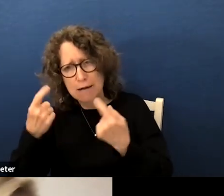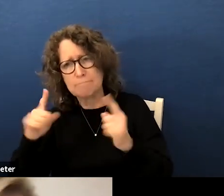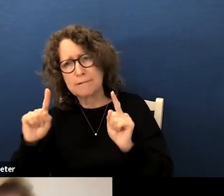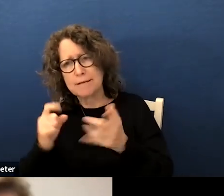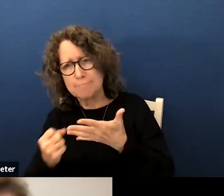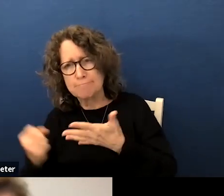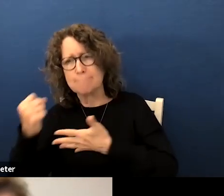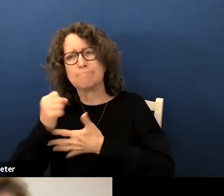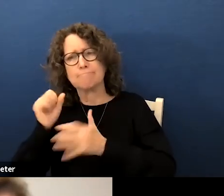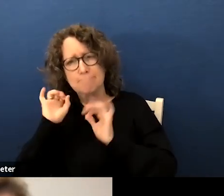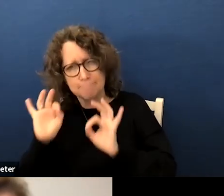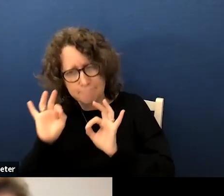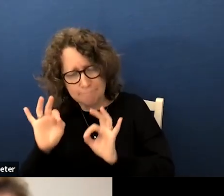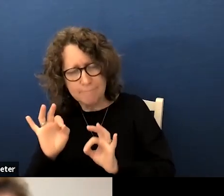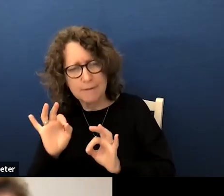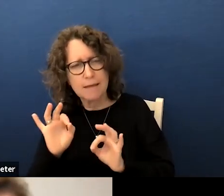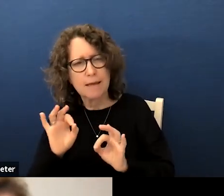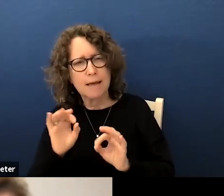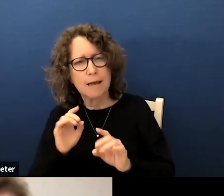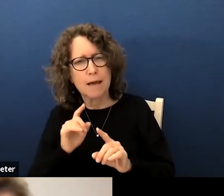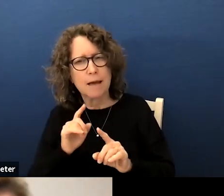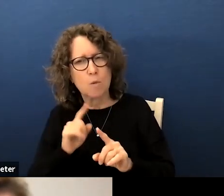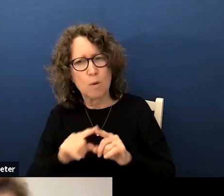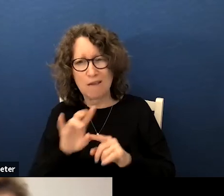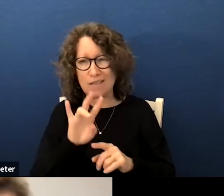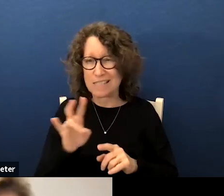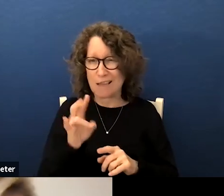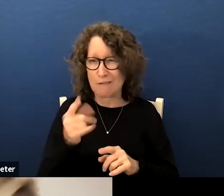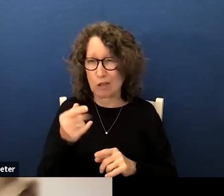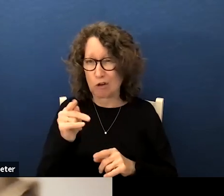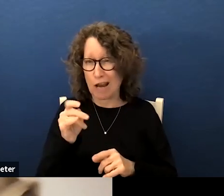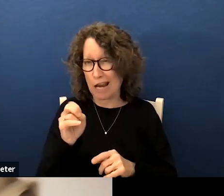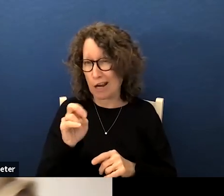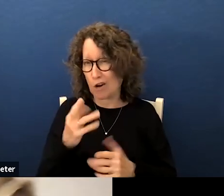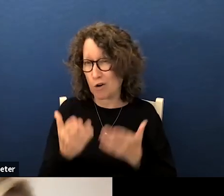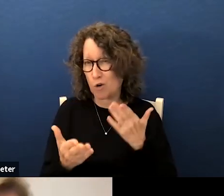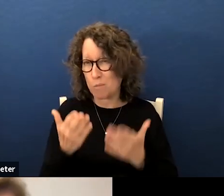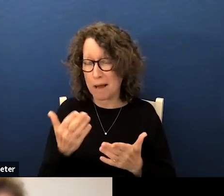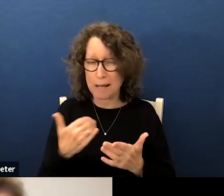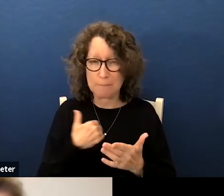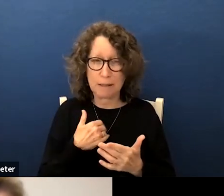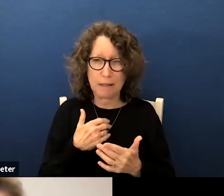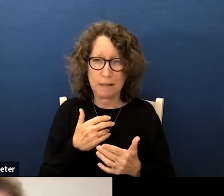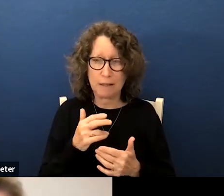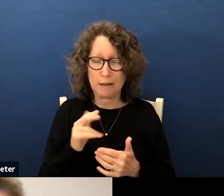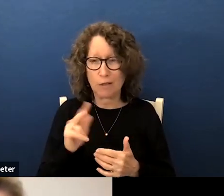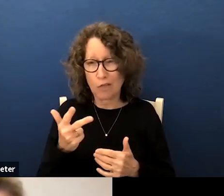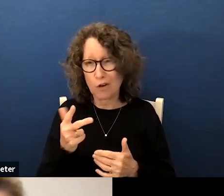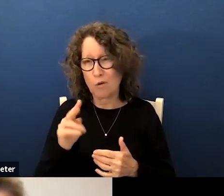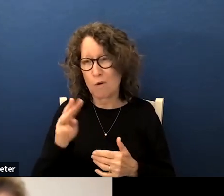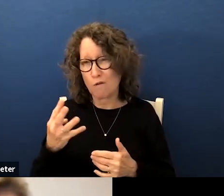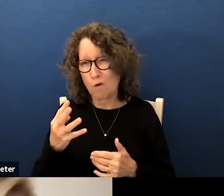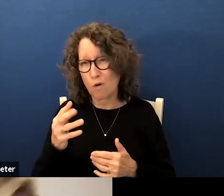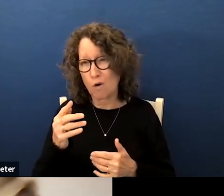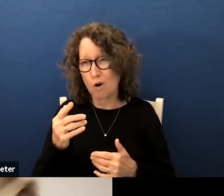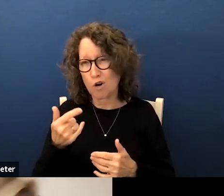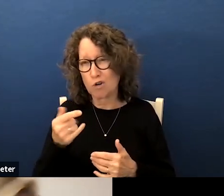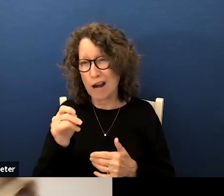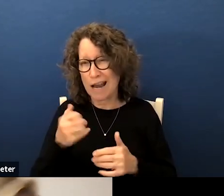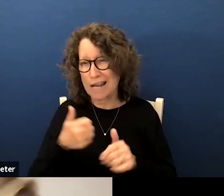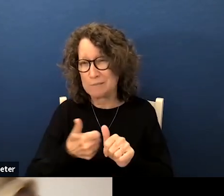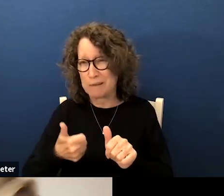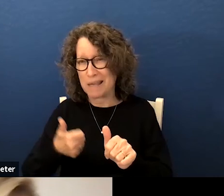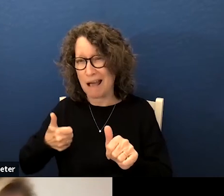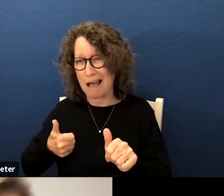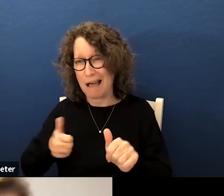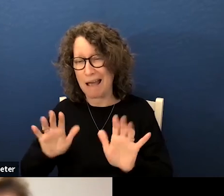and um we have a seventh grader who might be uh three or four grade levels behind so i'd